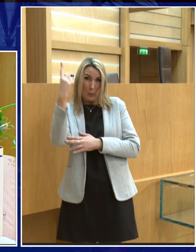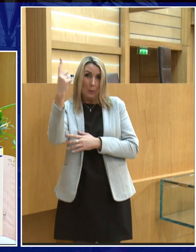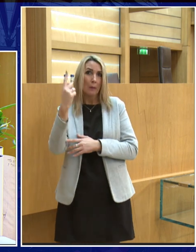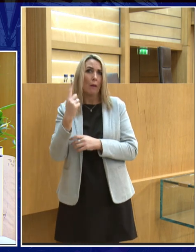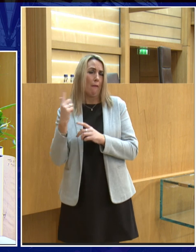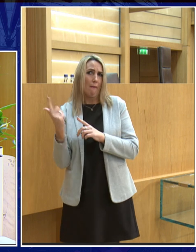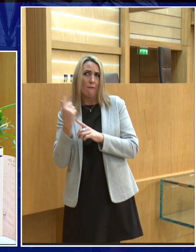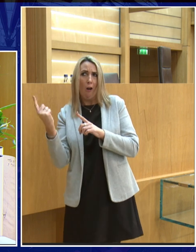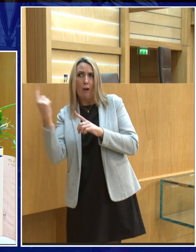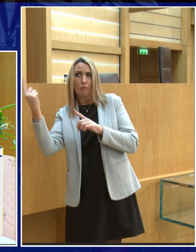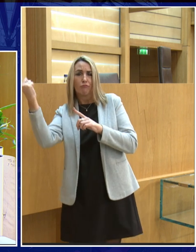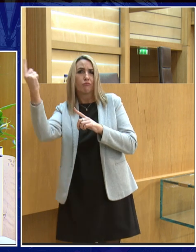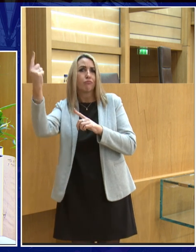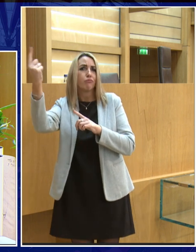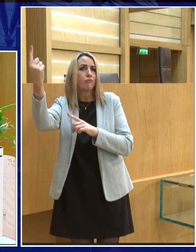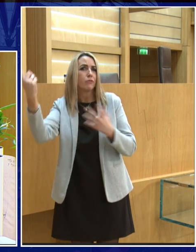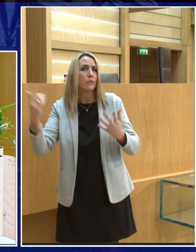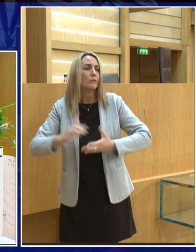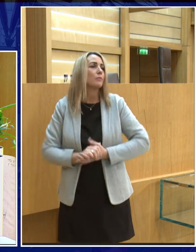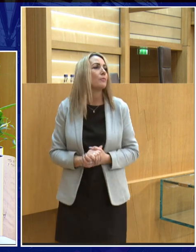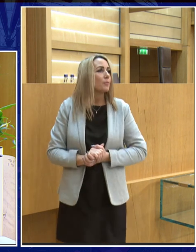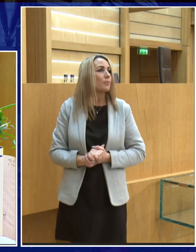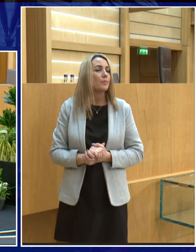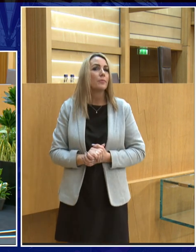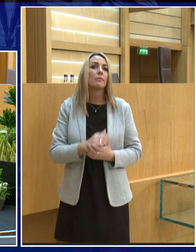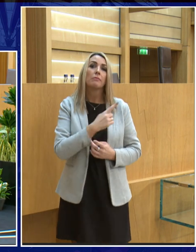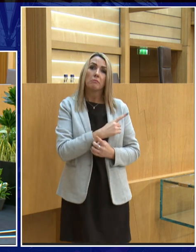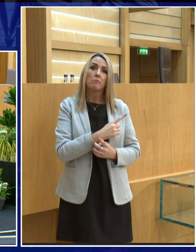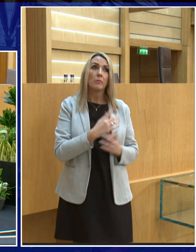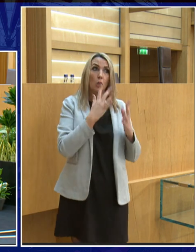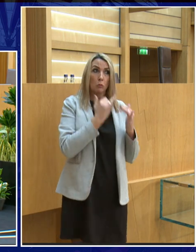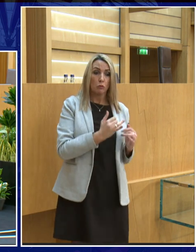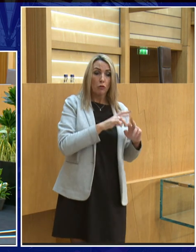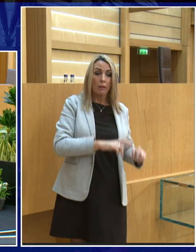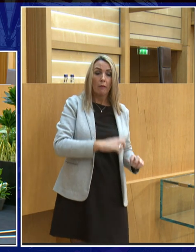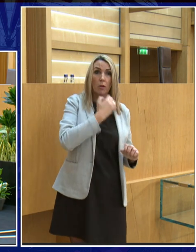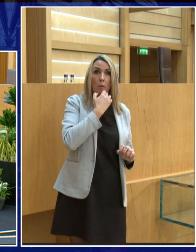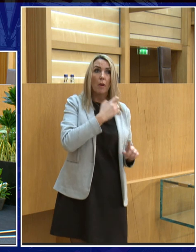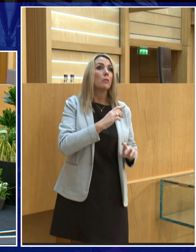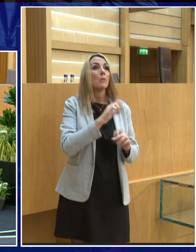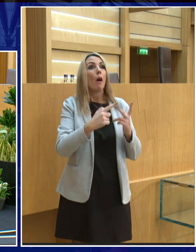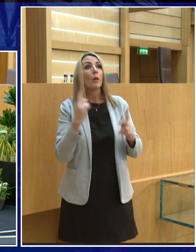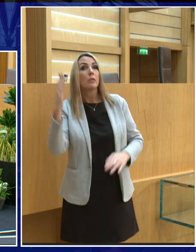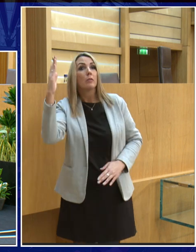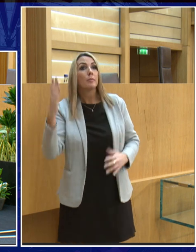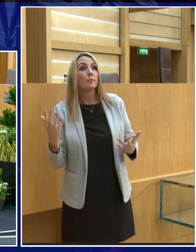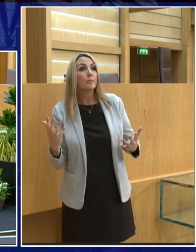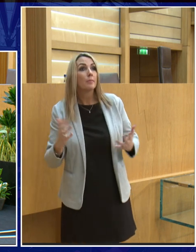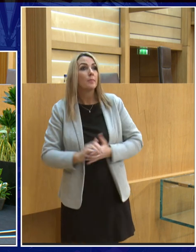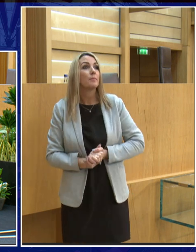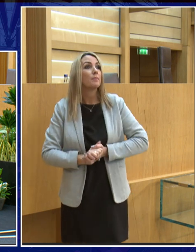a scenic route sorry let me just get to my while we're searching that who's got another question in the pipeline right